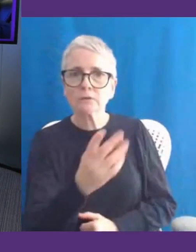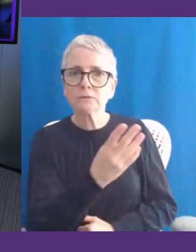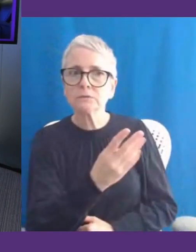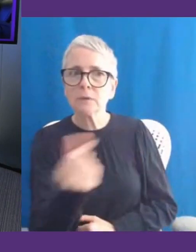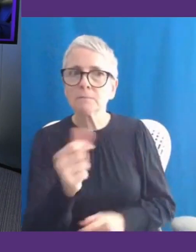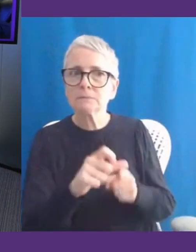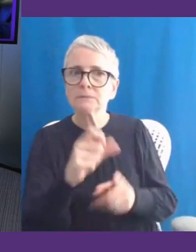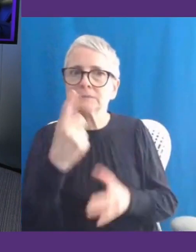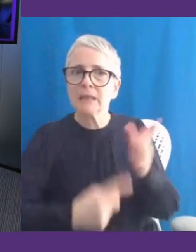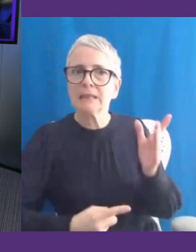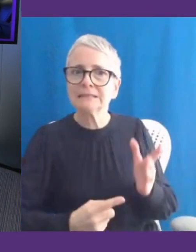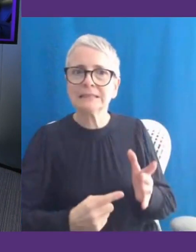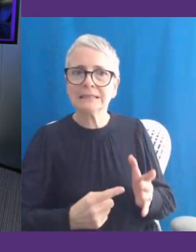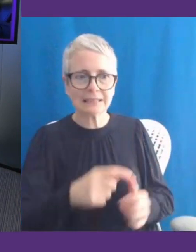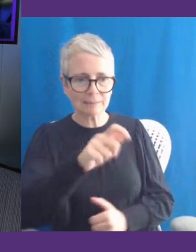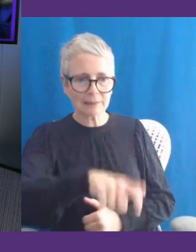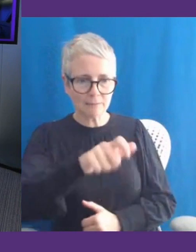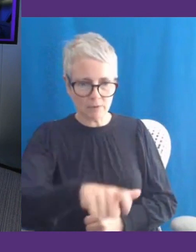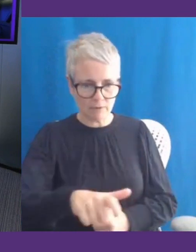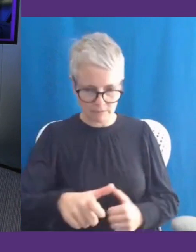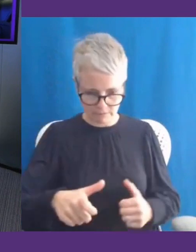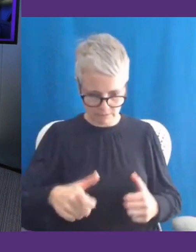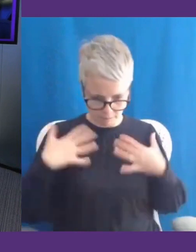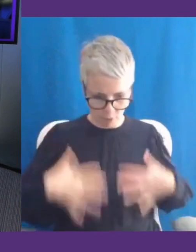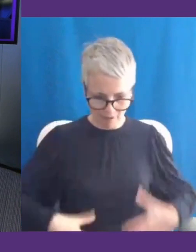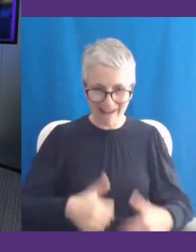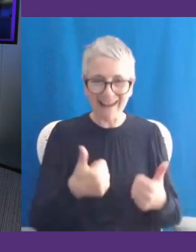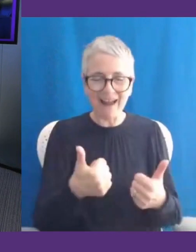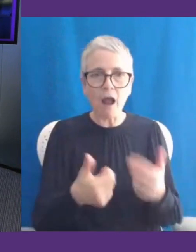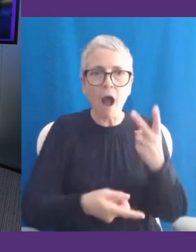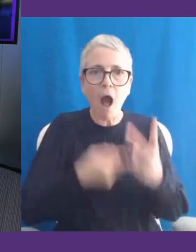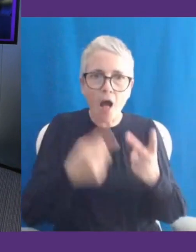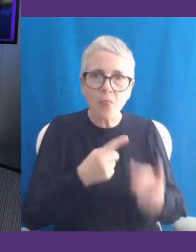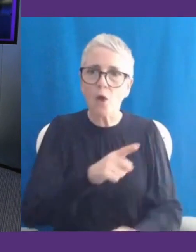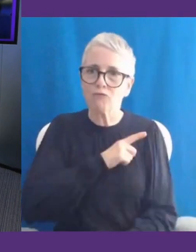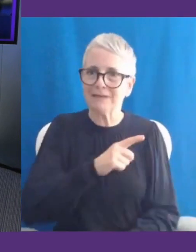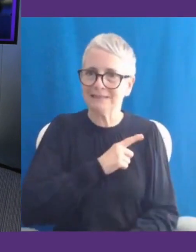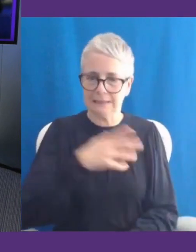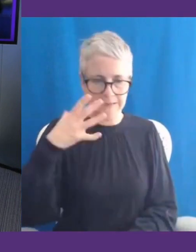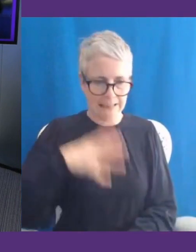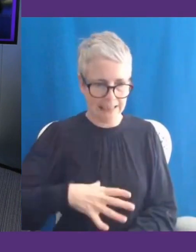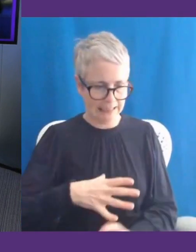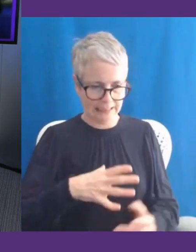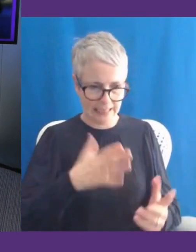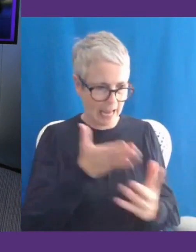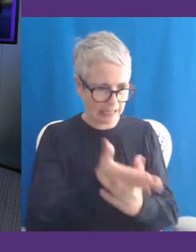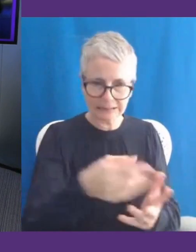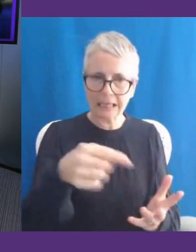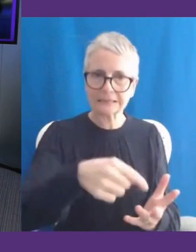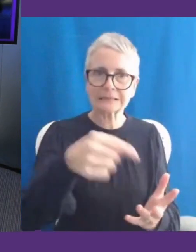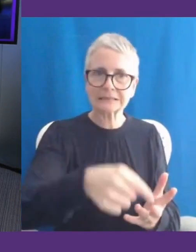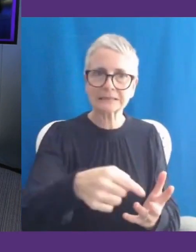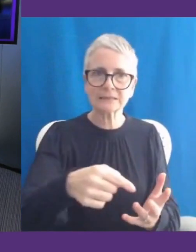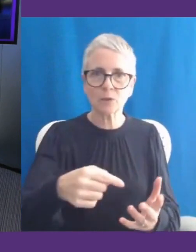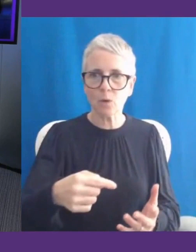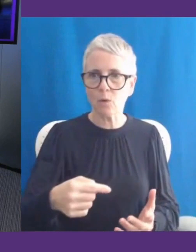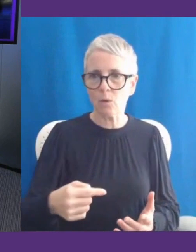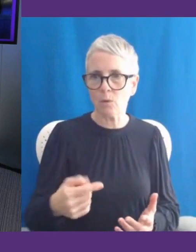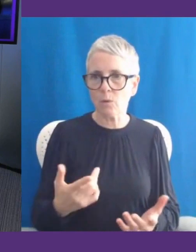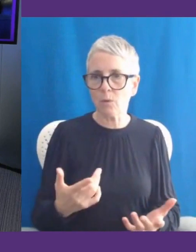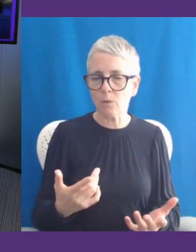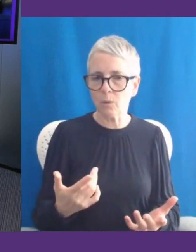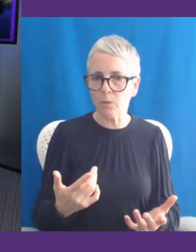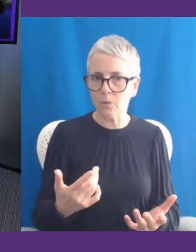mobility difficulty. It could be something entirely different. And this digitalisation has thrown up a number of barriers.